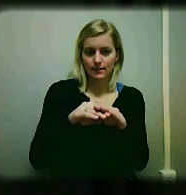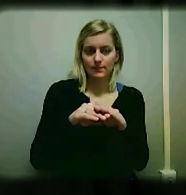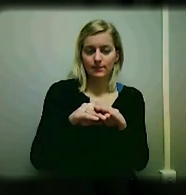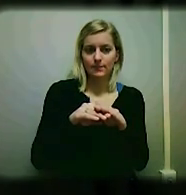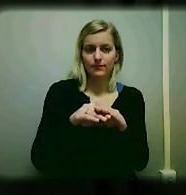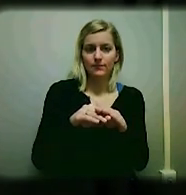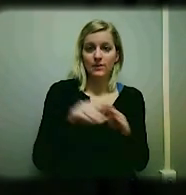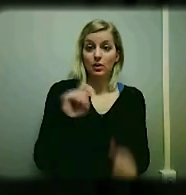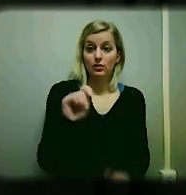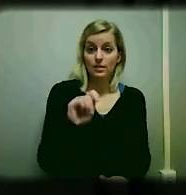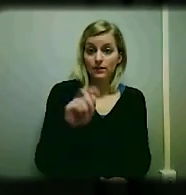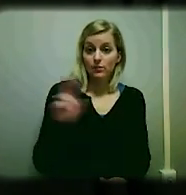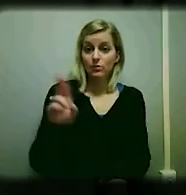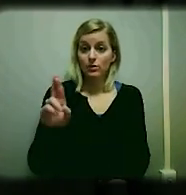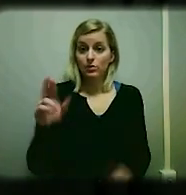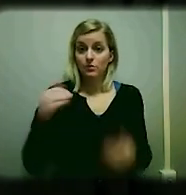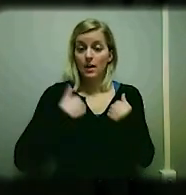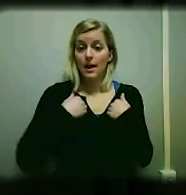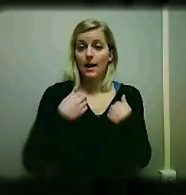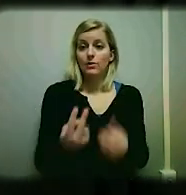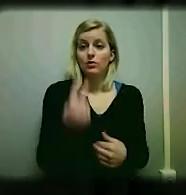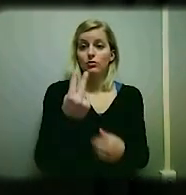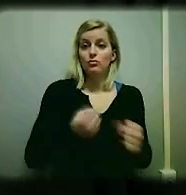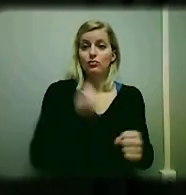two-year warranty for transceiver and receivers.